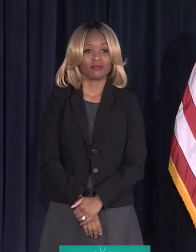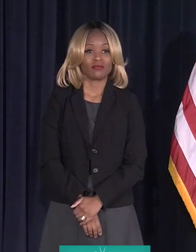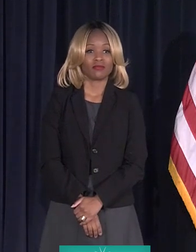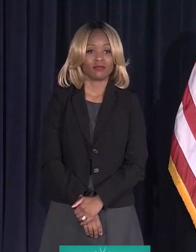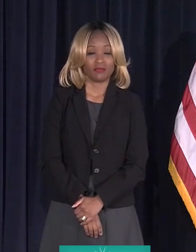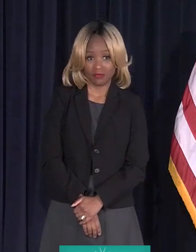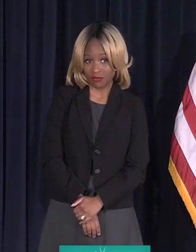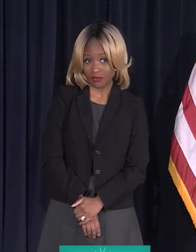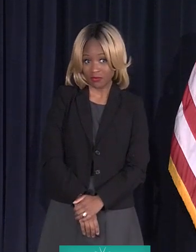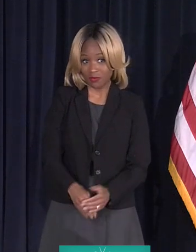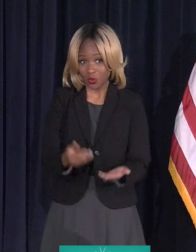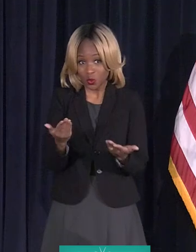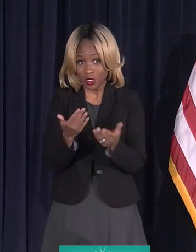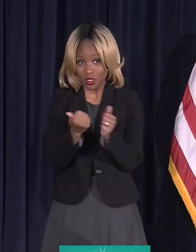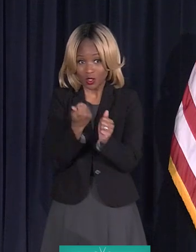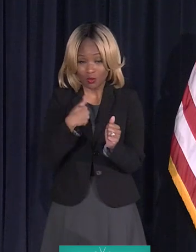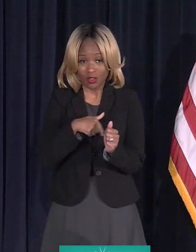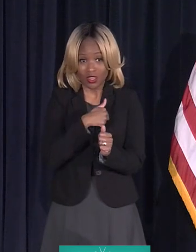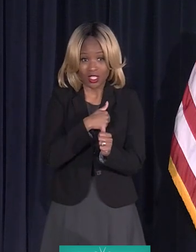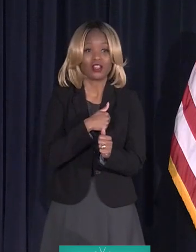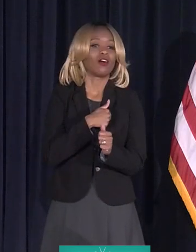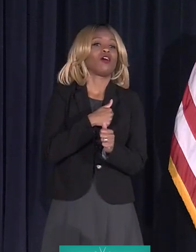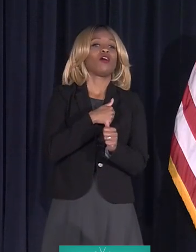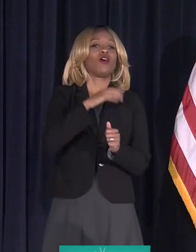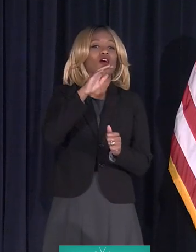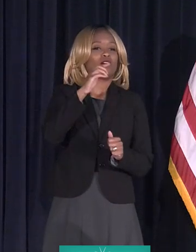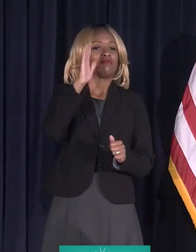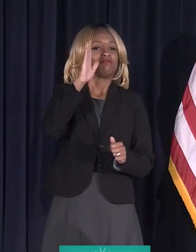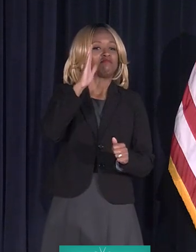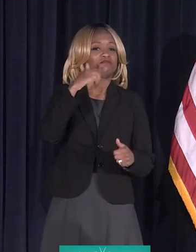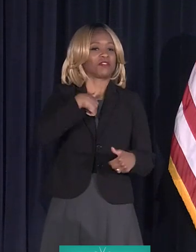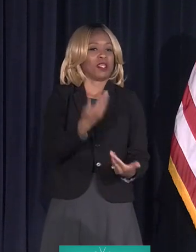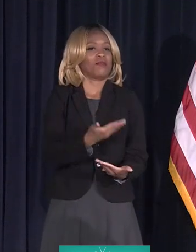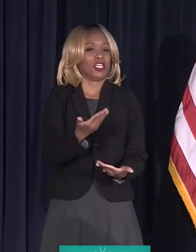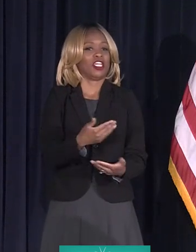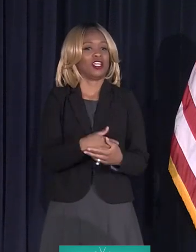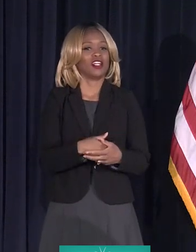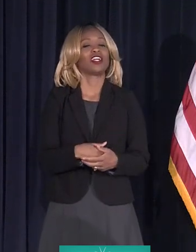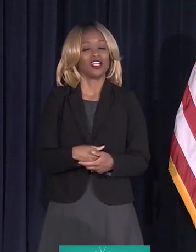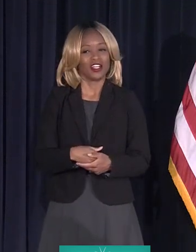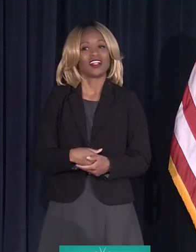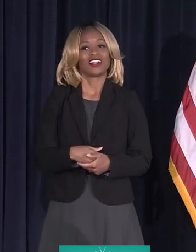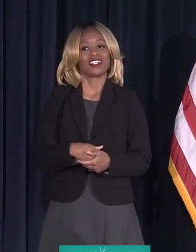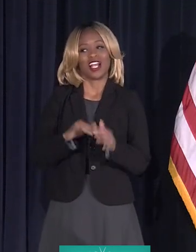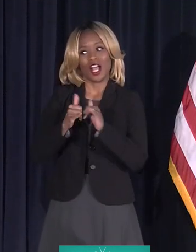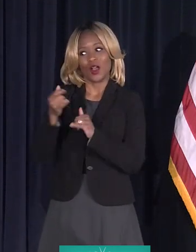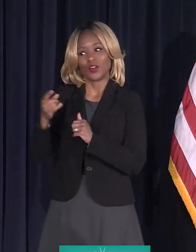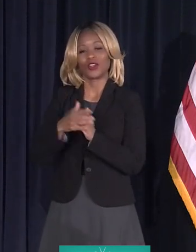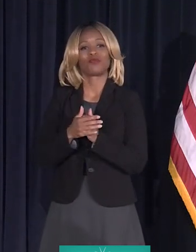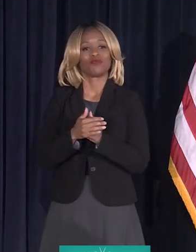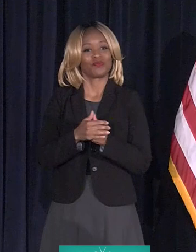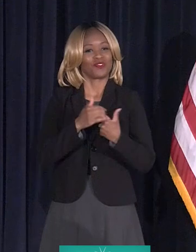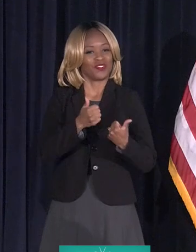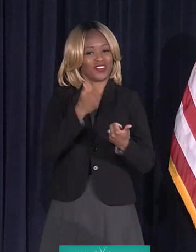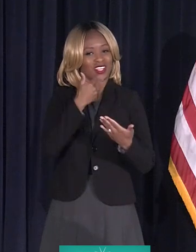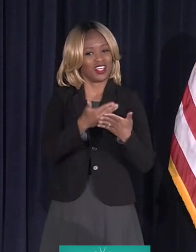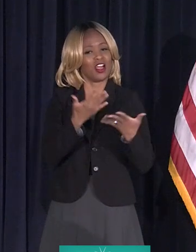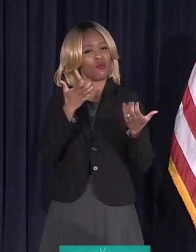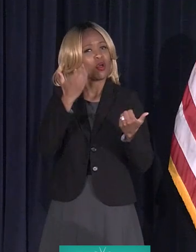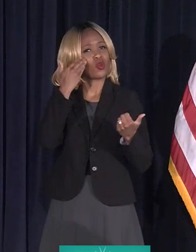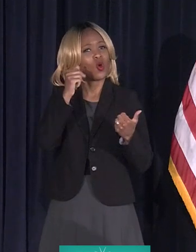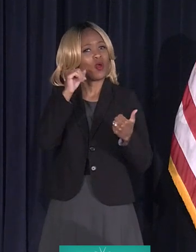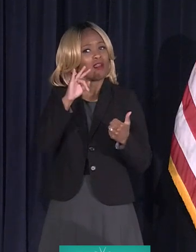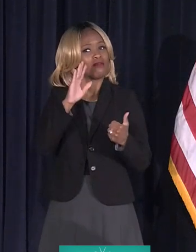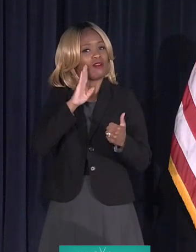Are you with us? I am here. Okay. How are you tonight? Okay, good. I wanted to know if we're